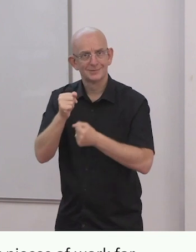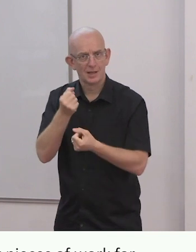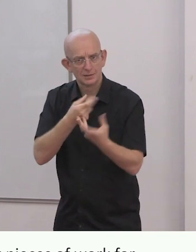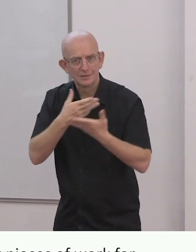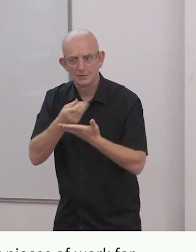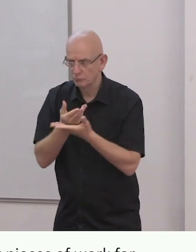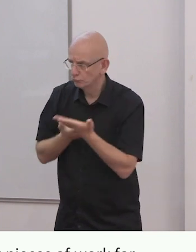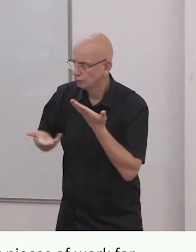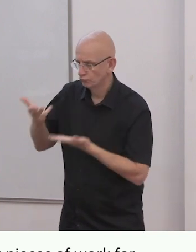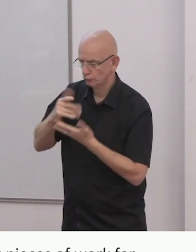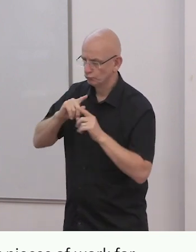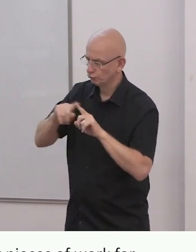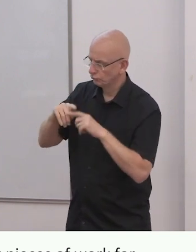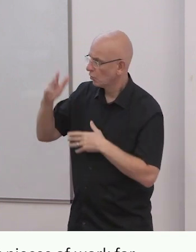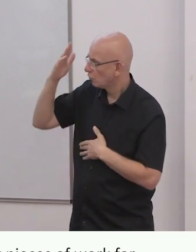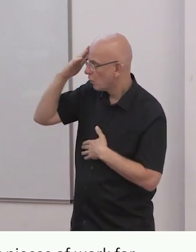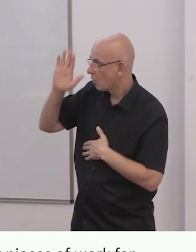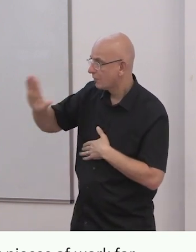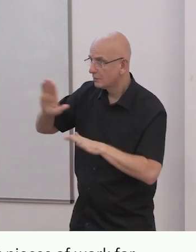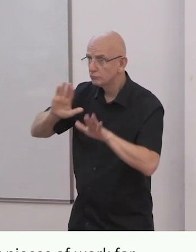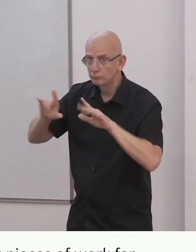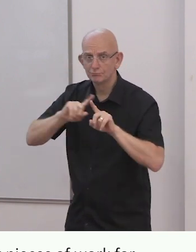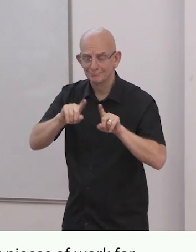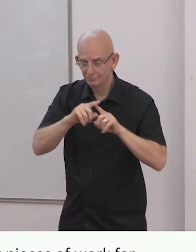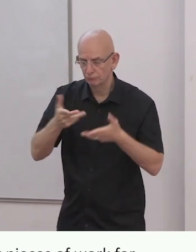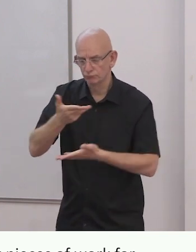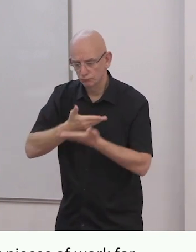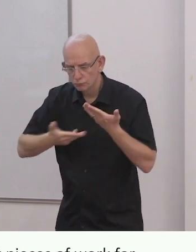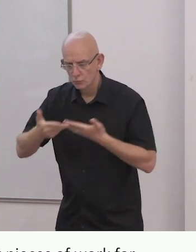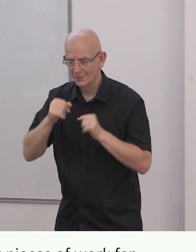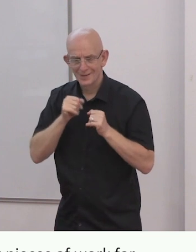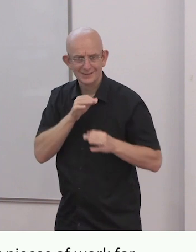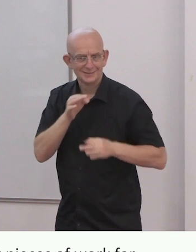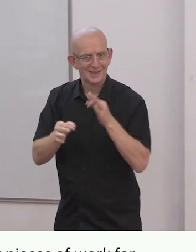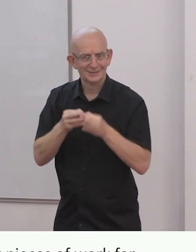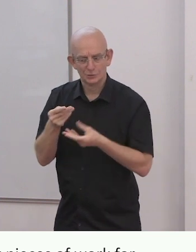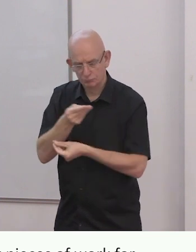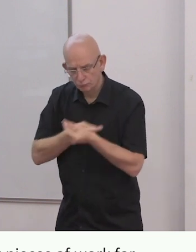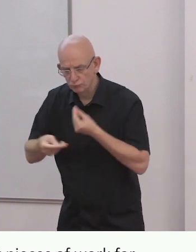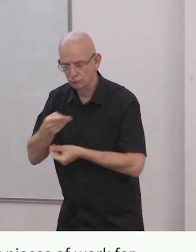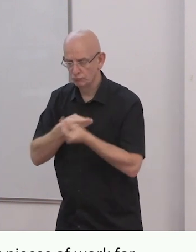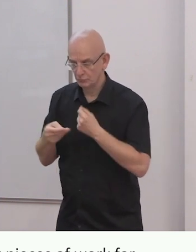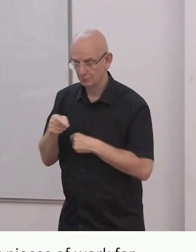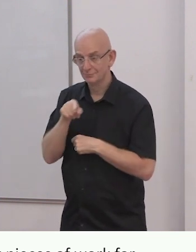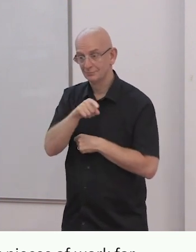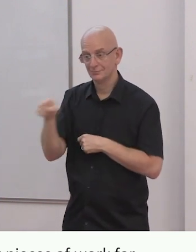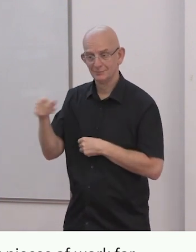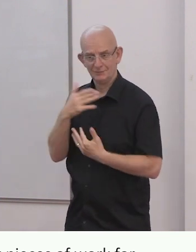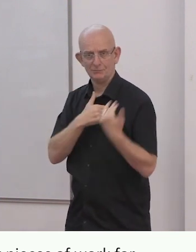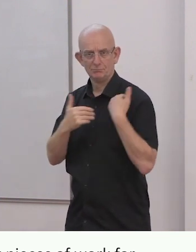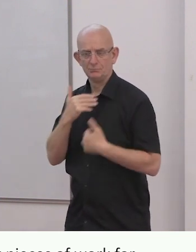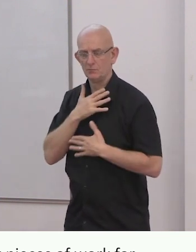support to be able to advocate more effectively at the national level for the implementation of the CRPD,